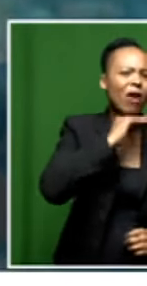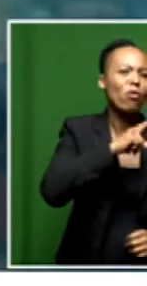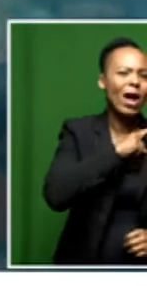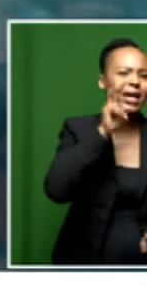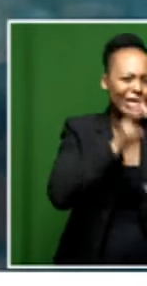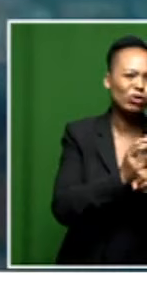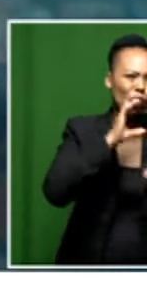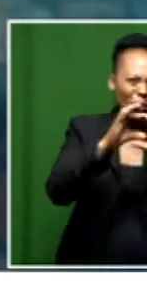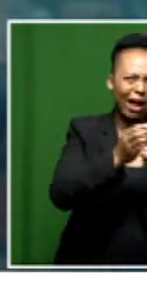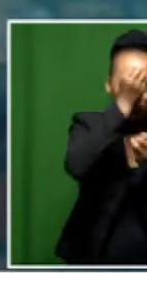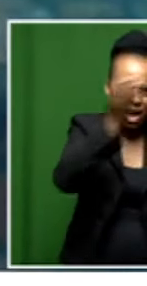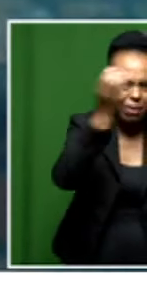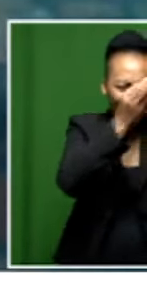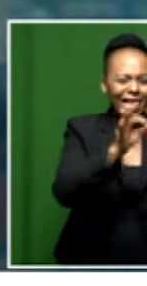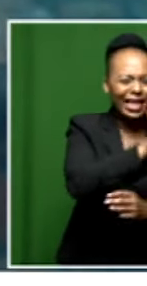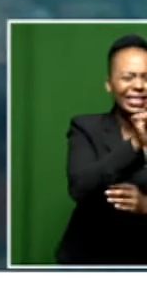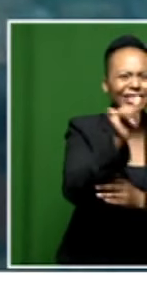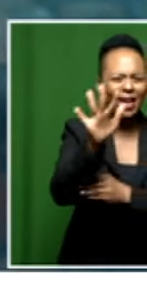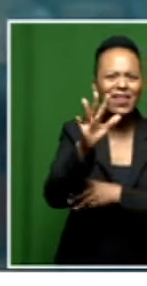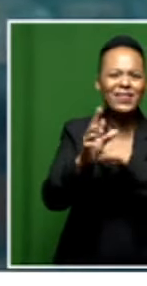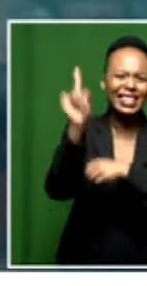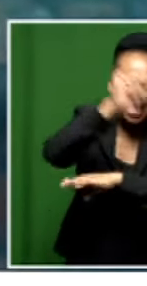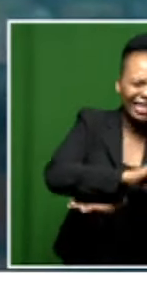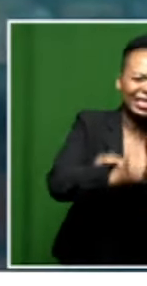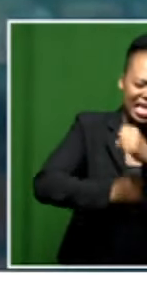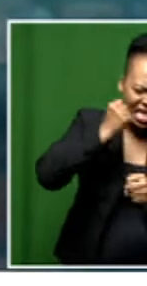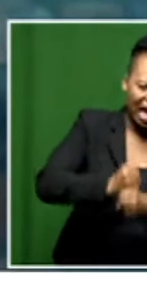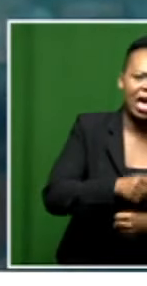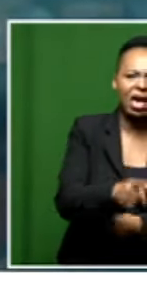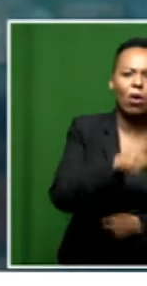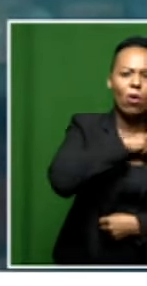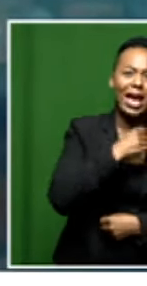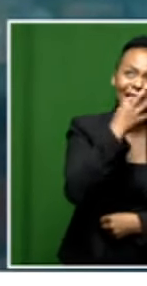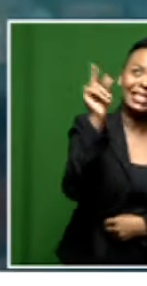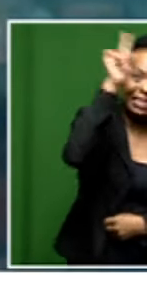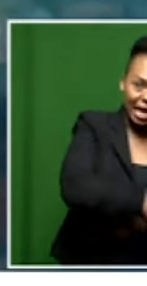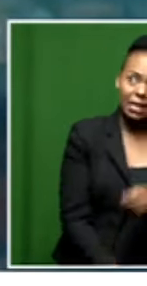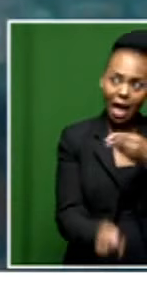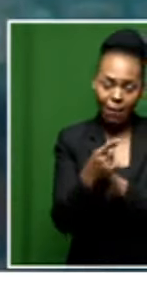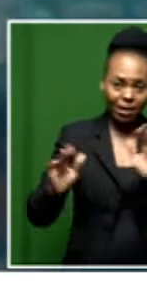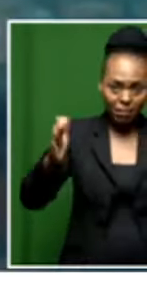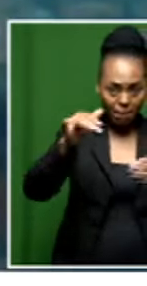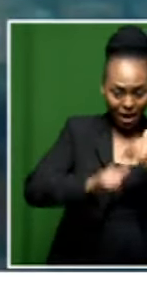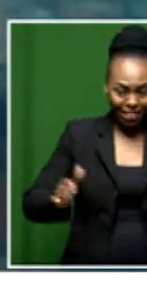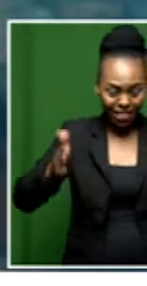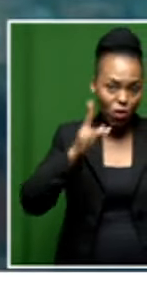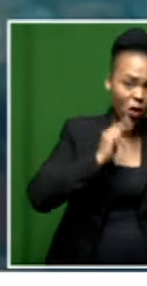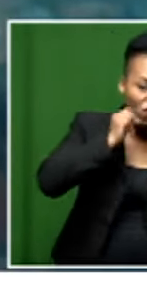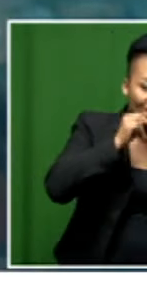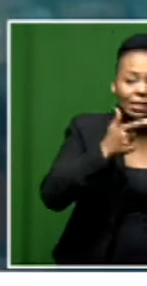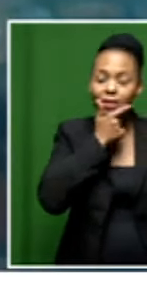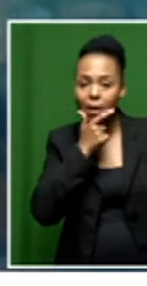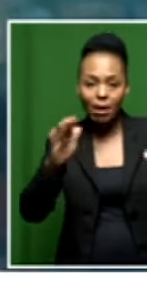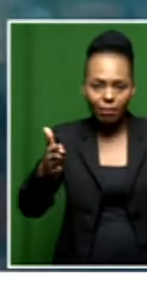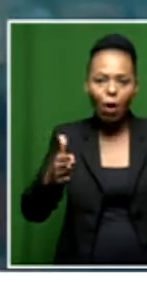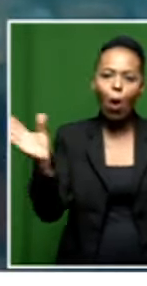days a year so that when we culminate into the 30 days, the dream week and the dream month, everybody knows that